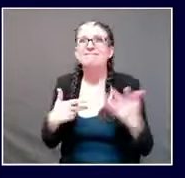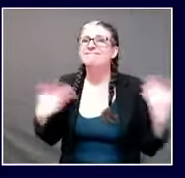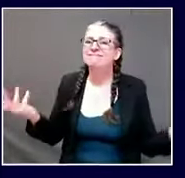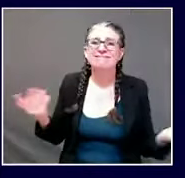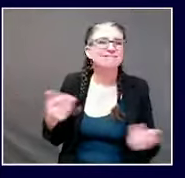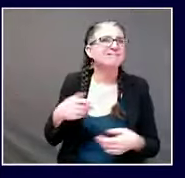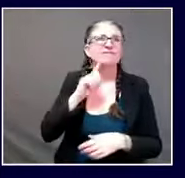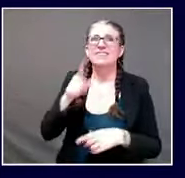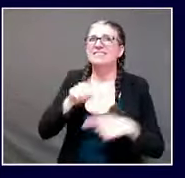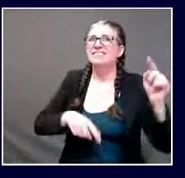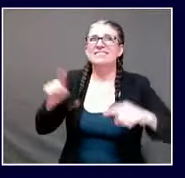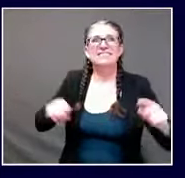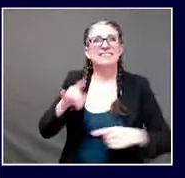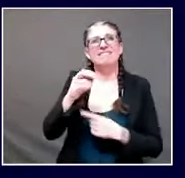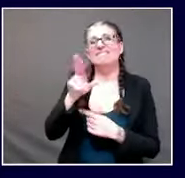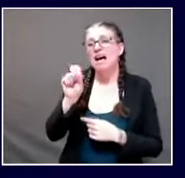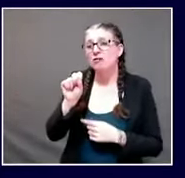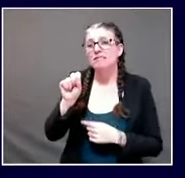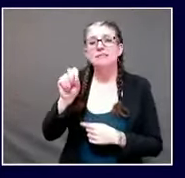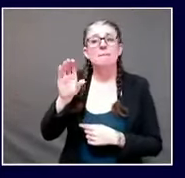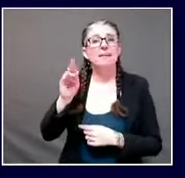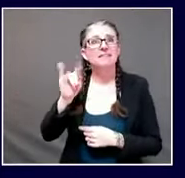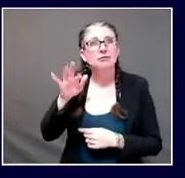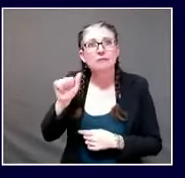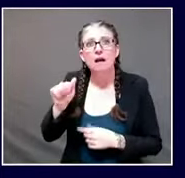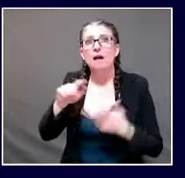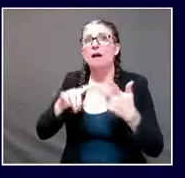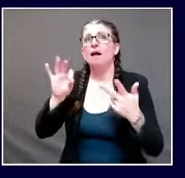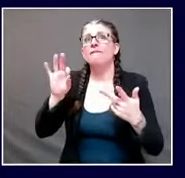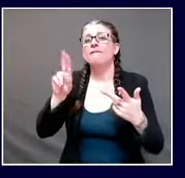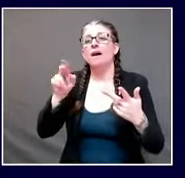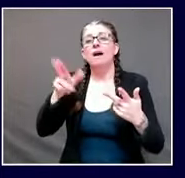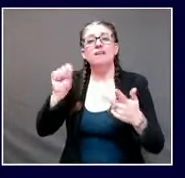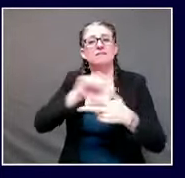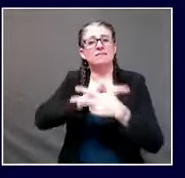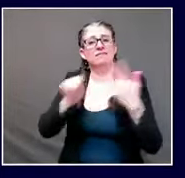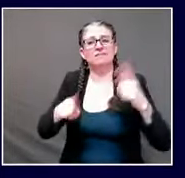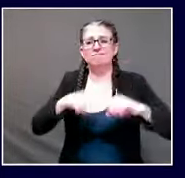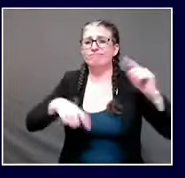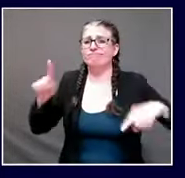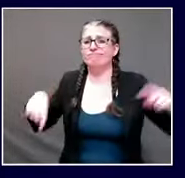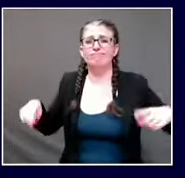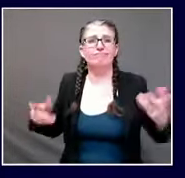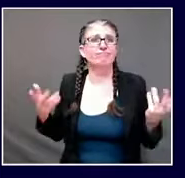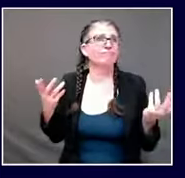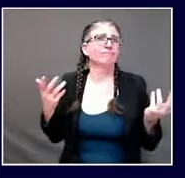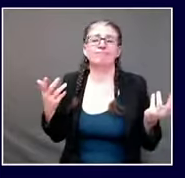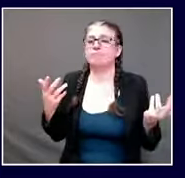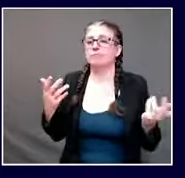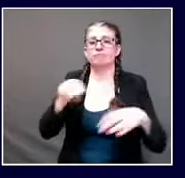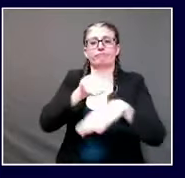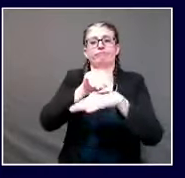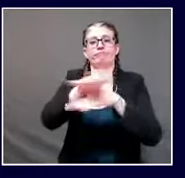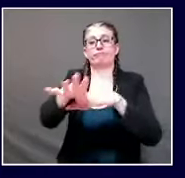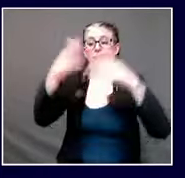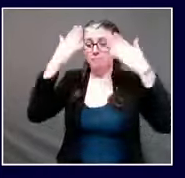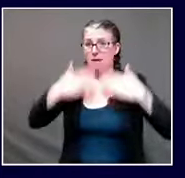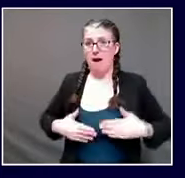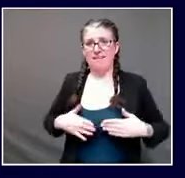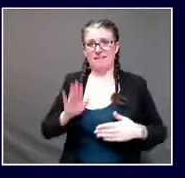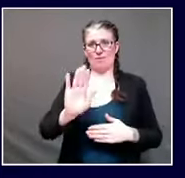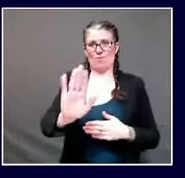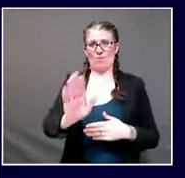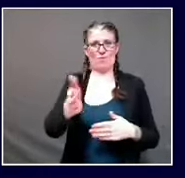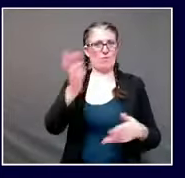the nature of the immunity is long lasting that i know is something that immunologists and vaccine specialists are paying close